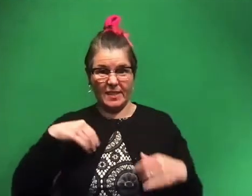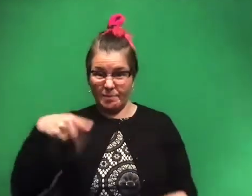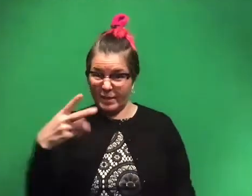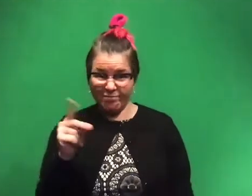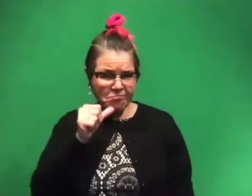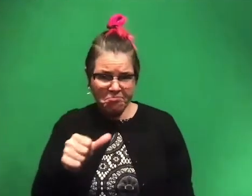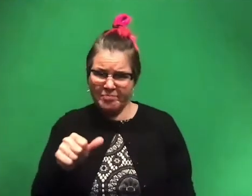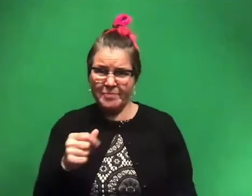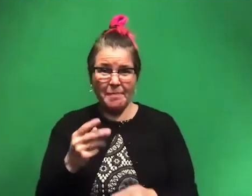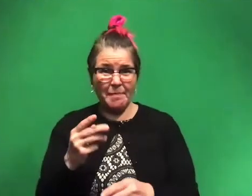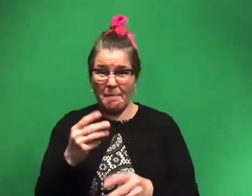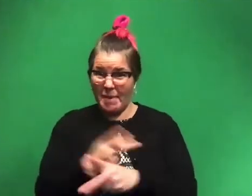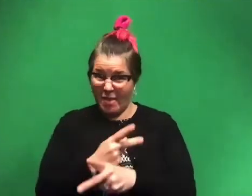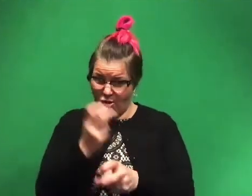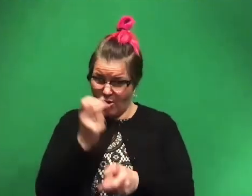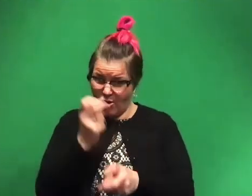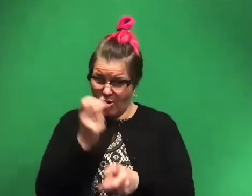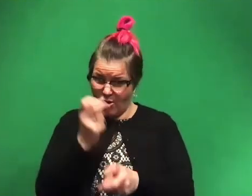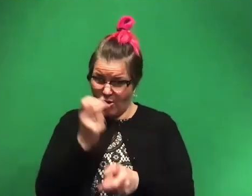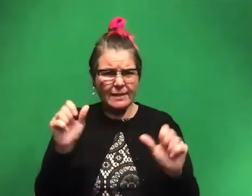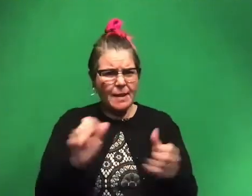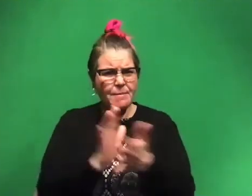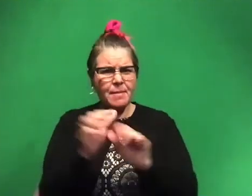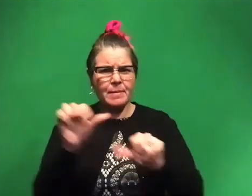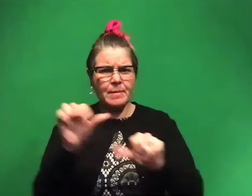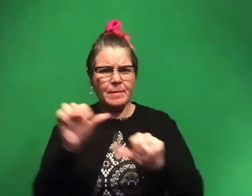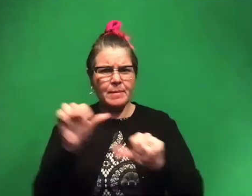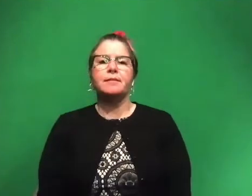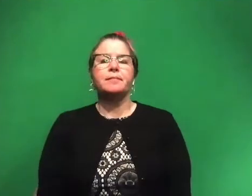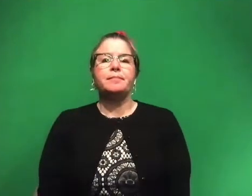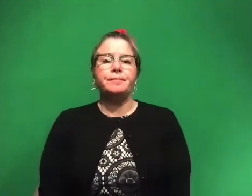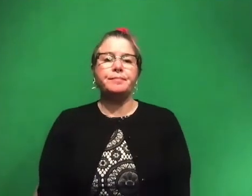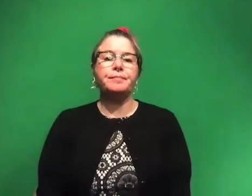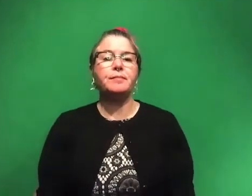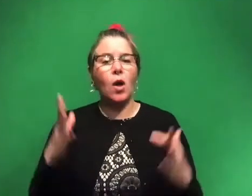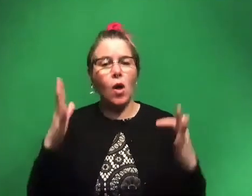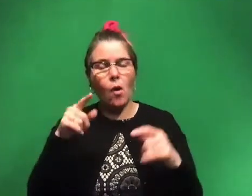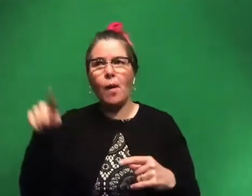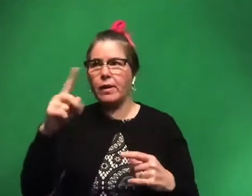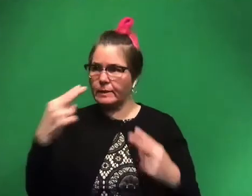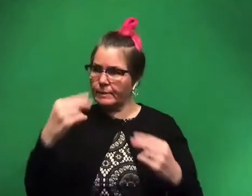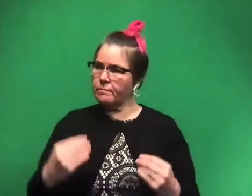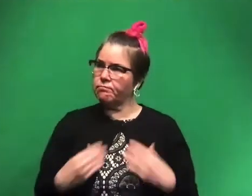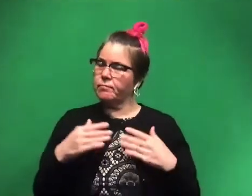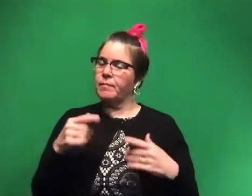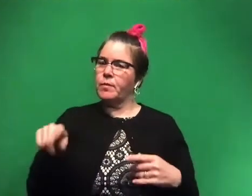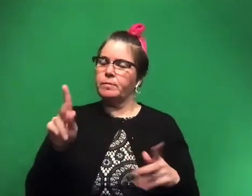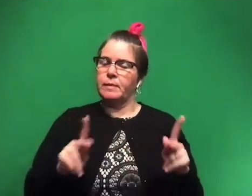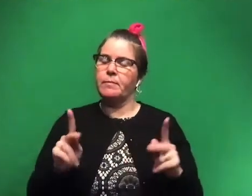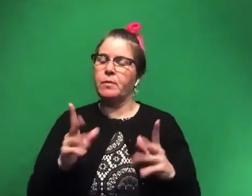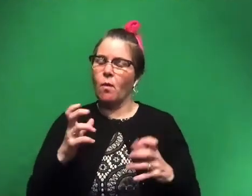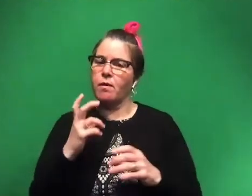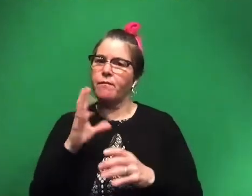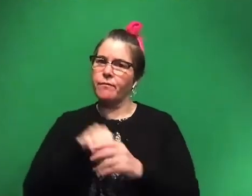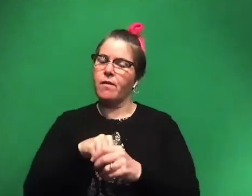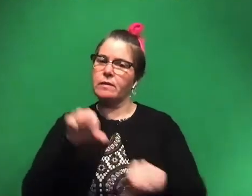is hard, but I'm still able to be a scientist. And I hope that I can inspire other people if they're interested in it